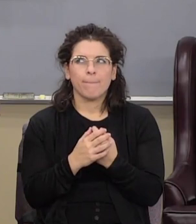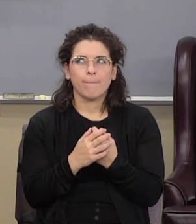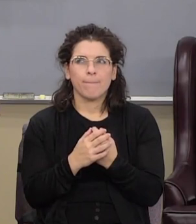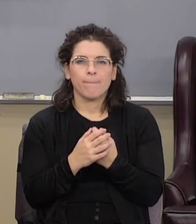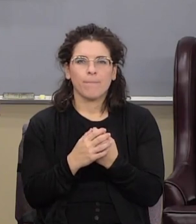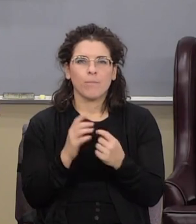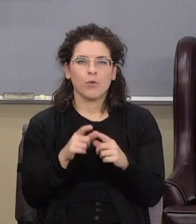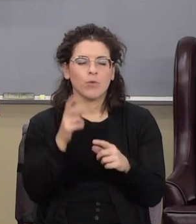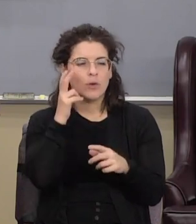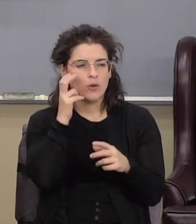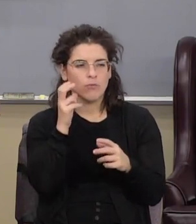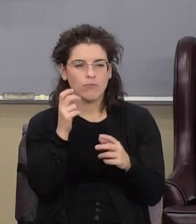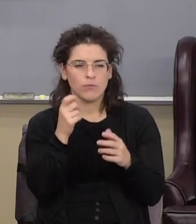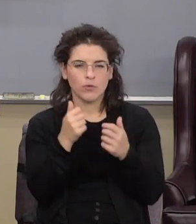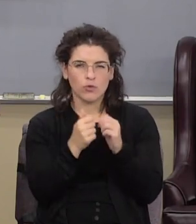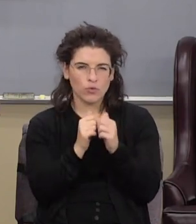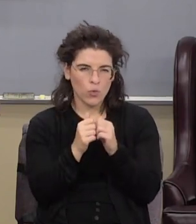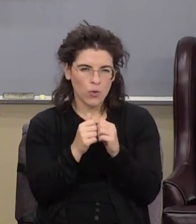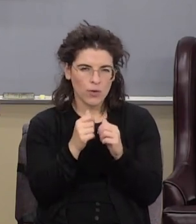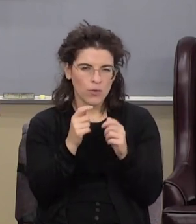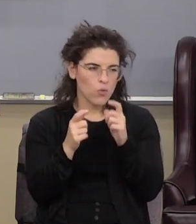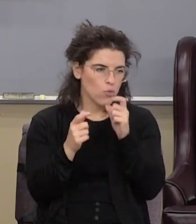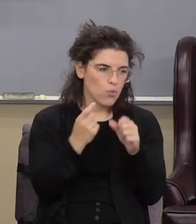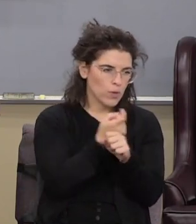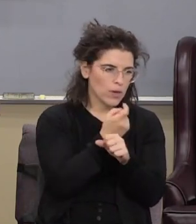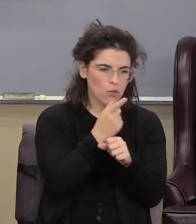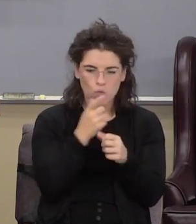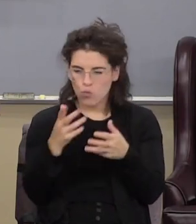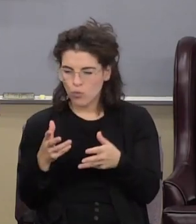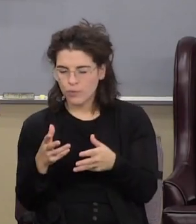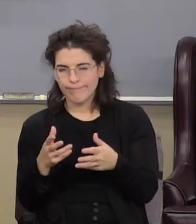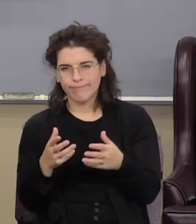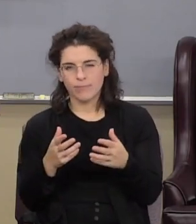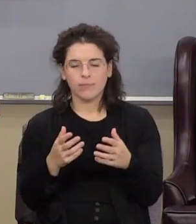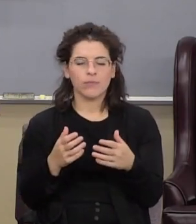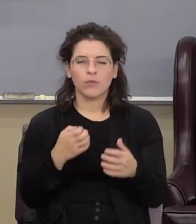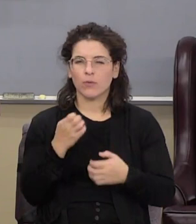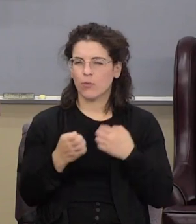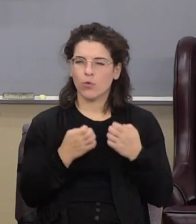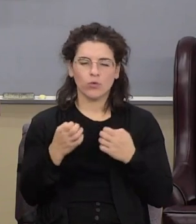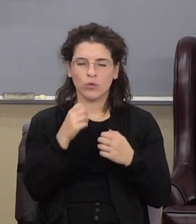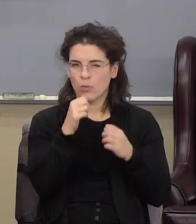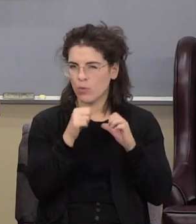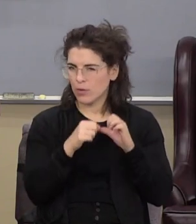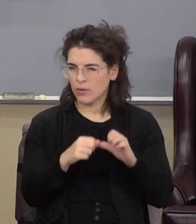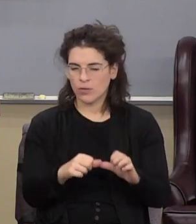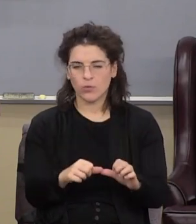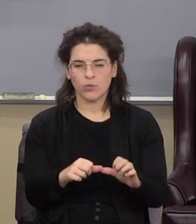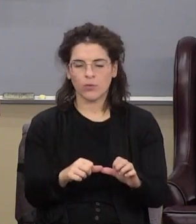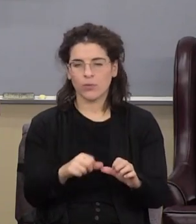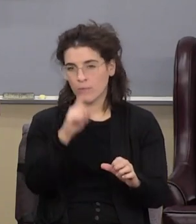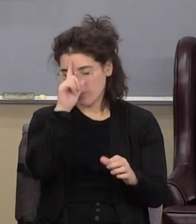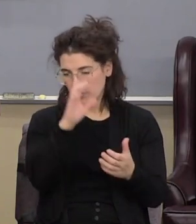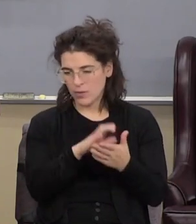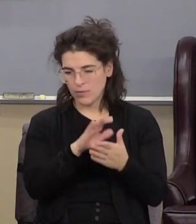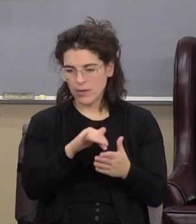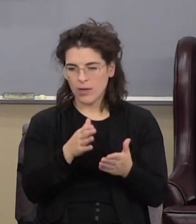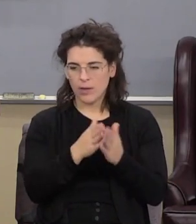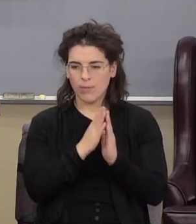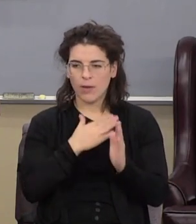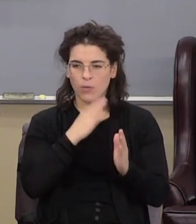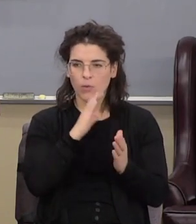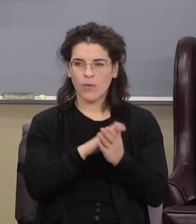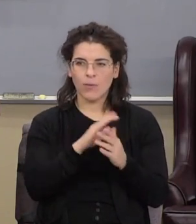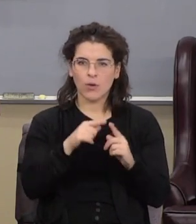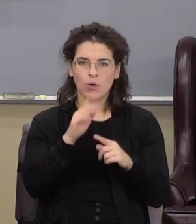but when you hear the score sometimes you go juicing you up emotionally won't do I believe I asked my wife about her